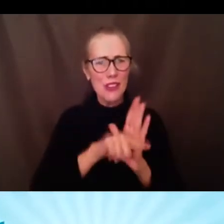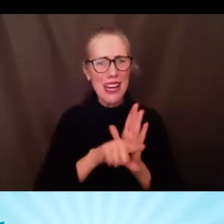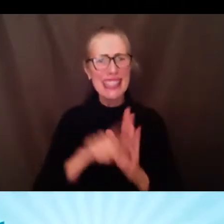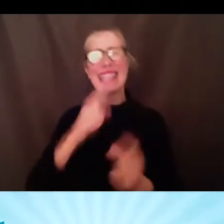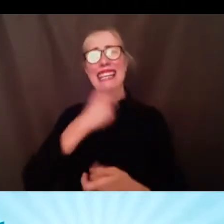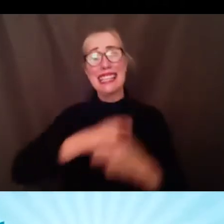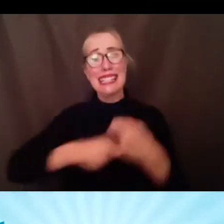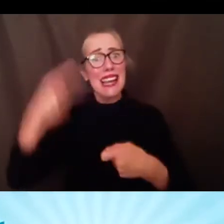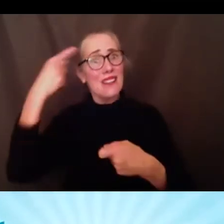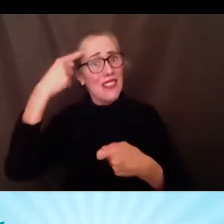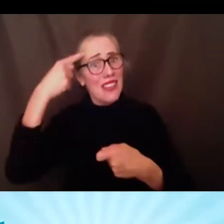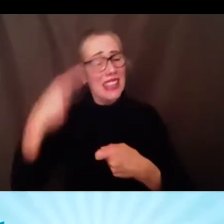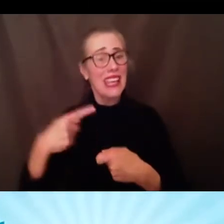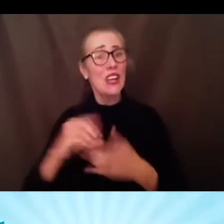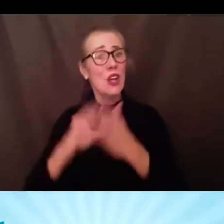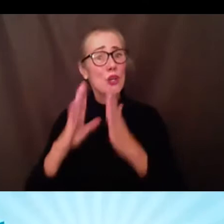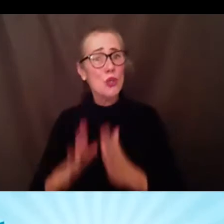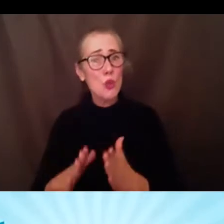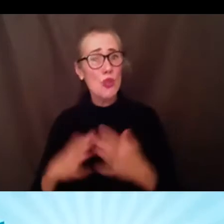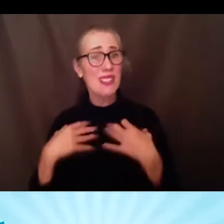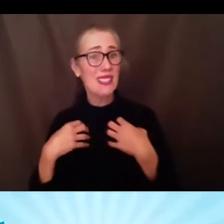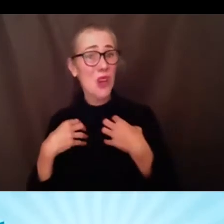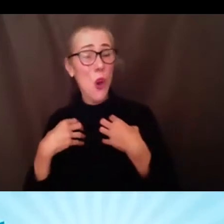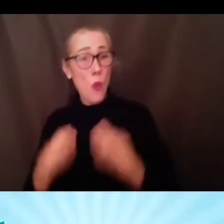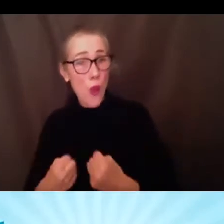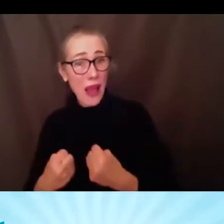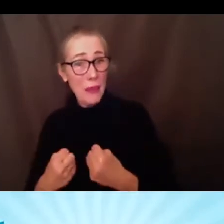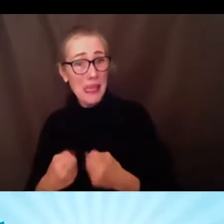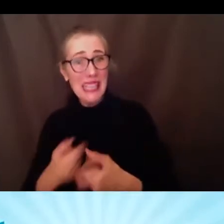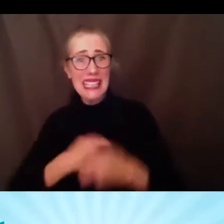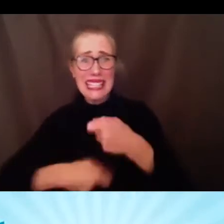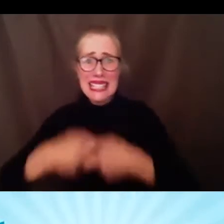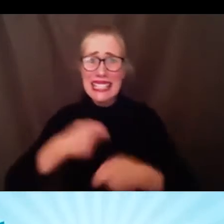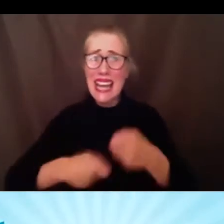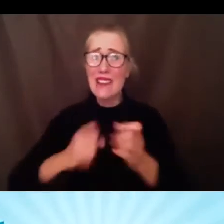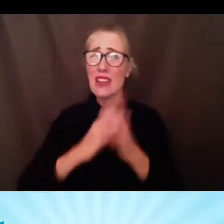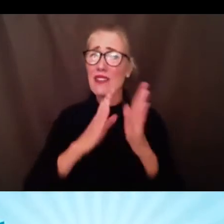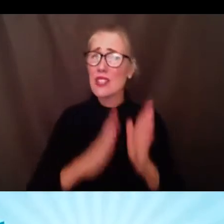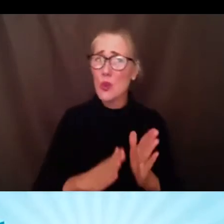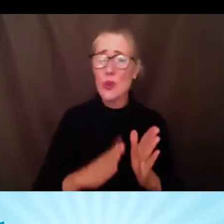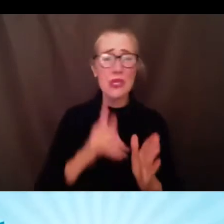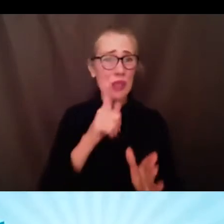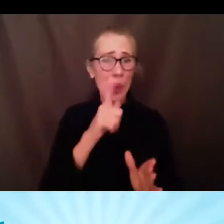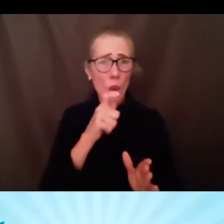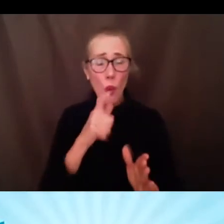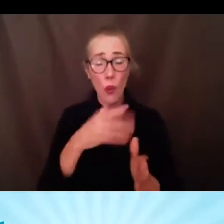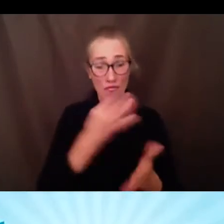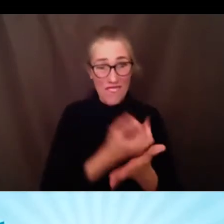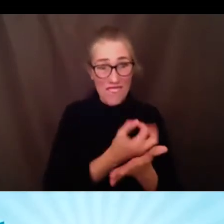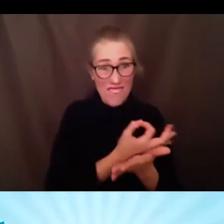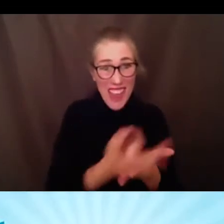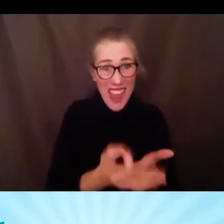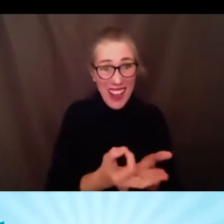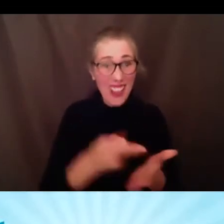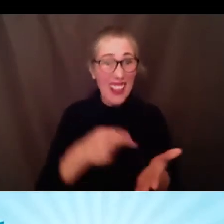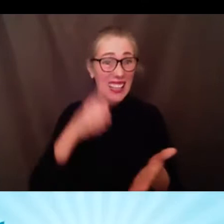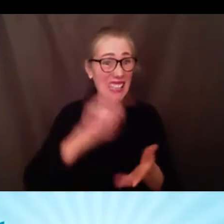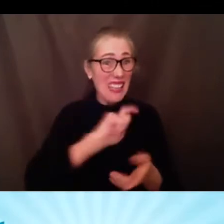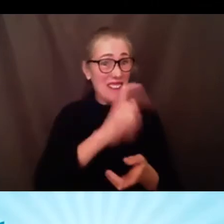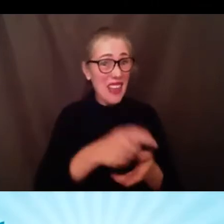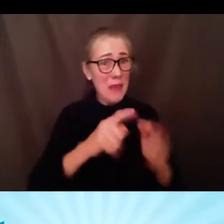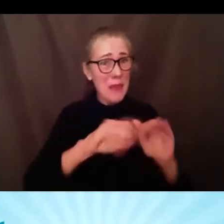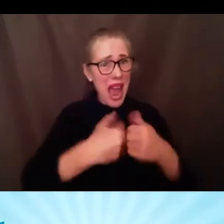whether or not students who are failing should get a passing mark respectfully i think you're missing the point behind each failing grade as a student